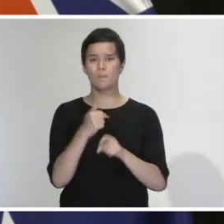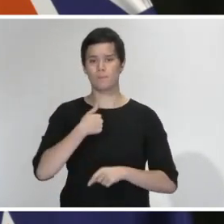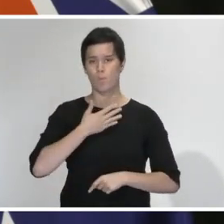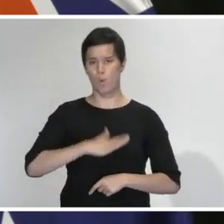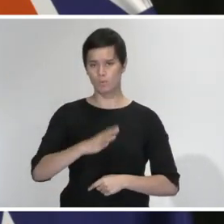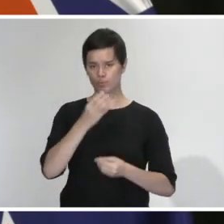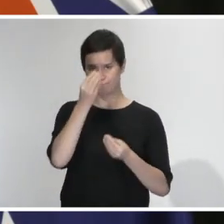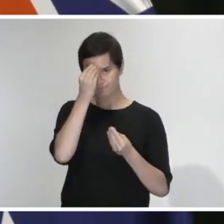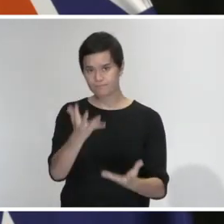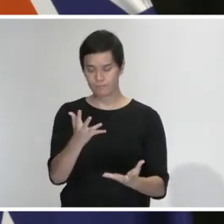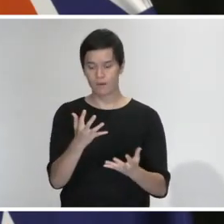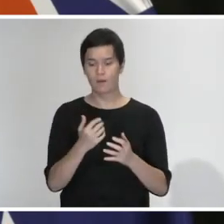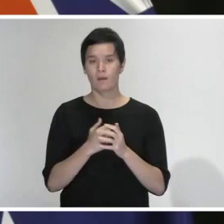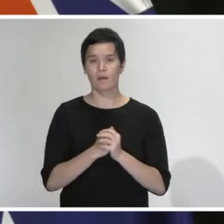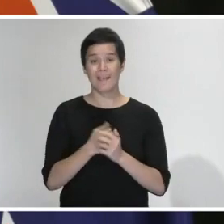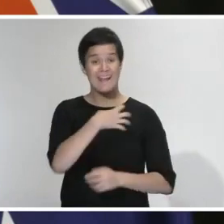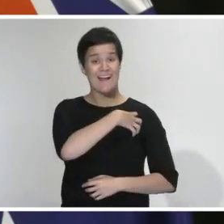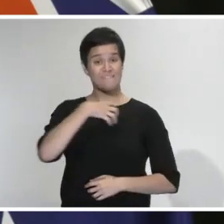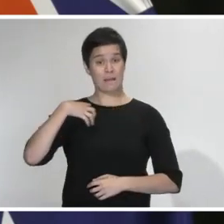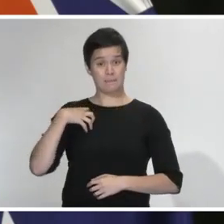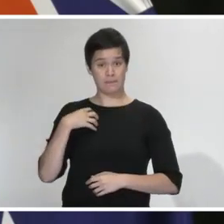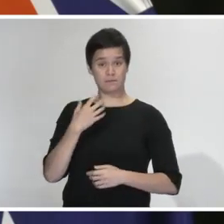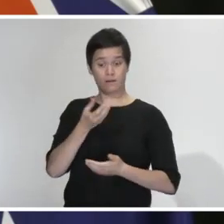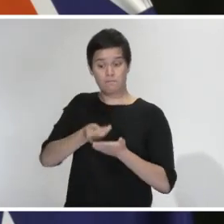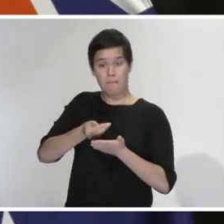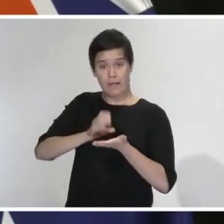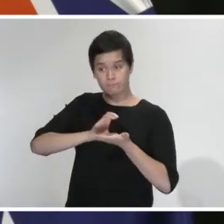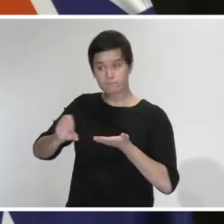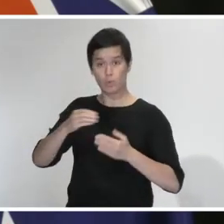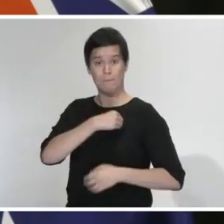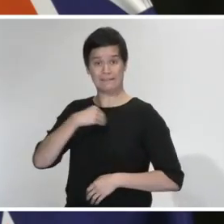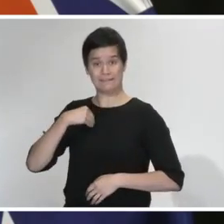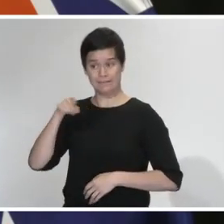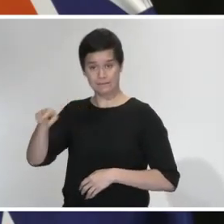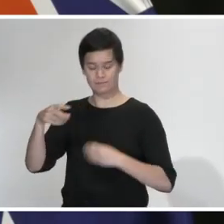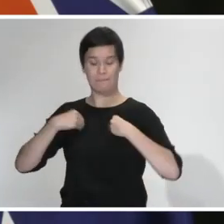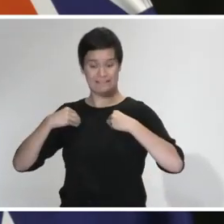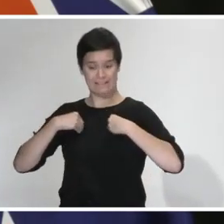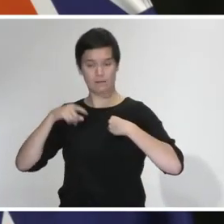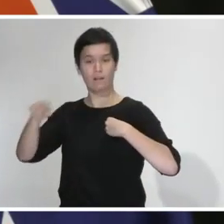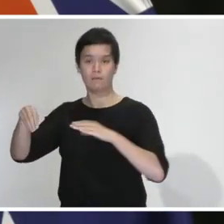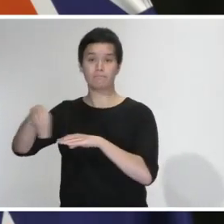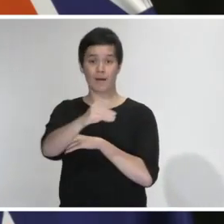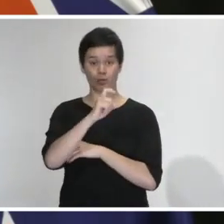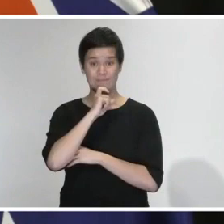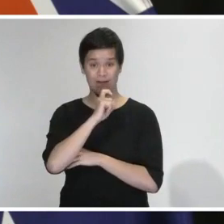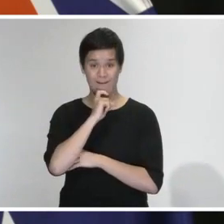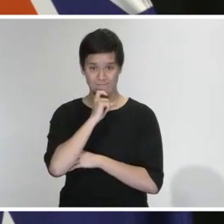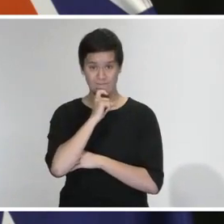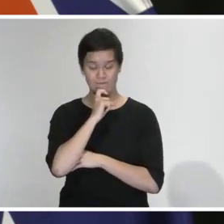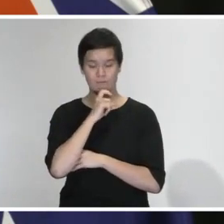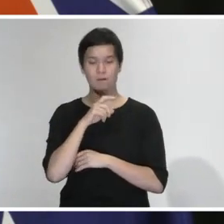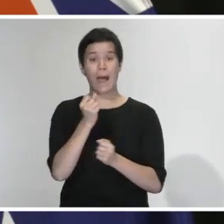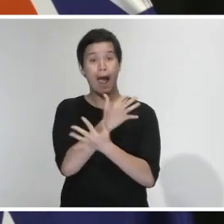last night the government's wage subsidy scheme has provided support to preserve the jobs of over 1 million New Zealanders.